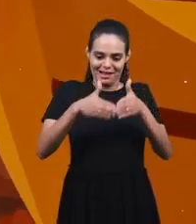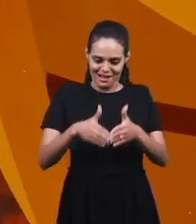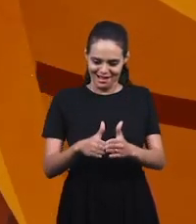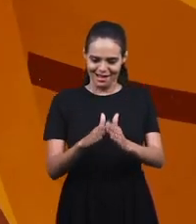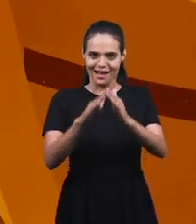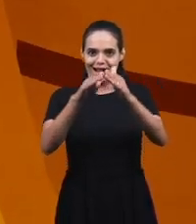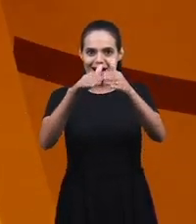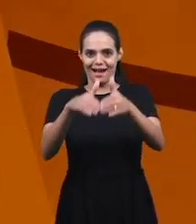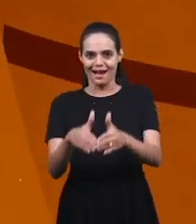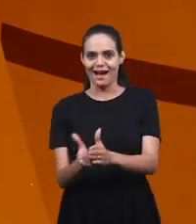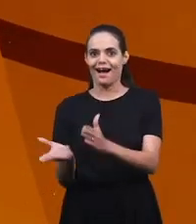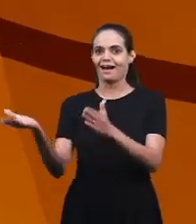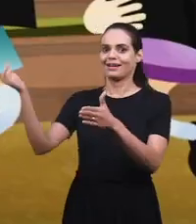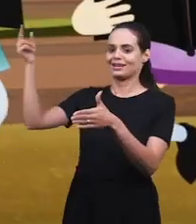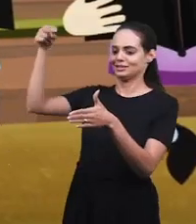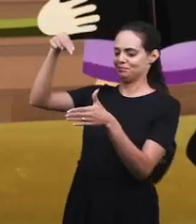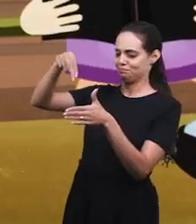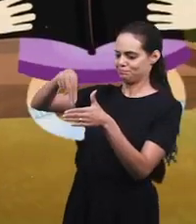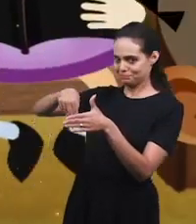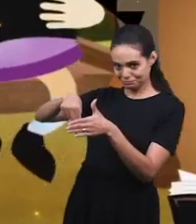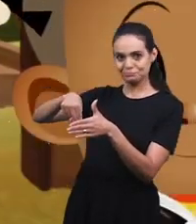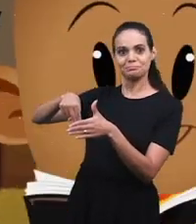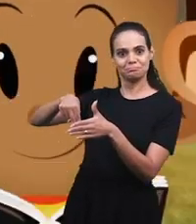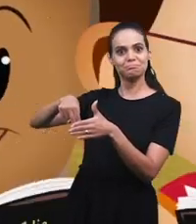And the ark I will enter.